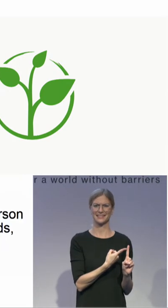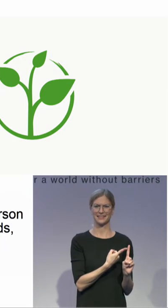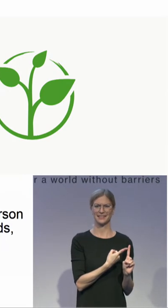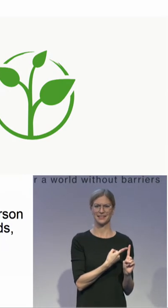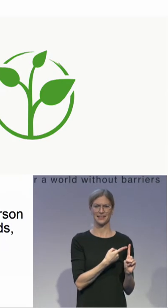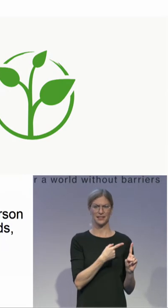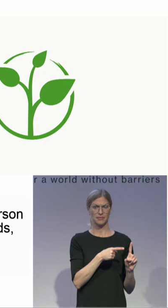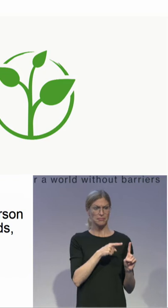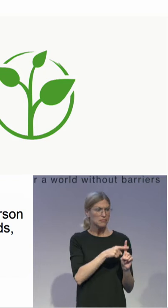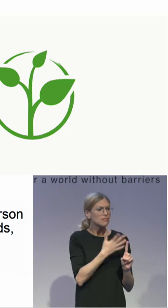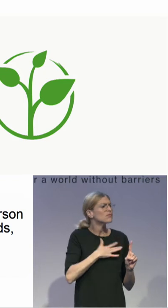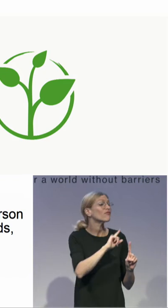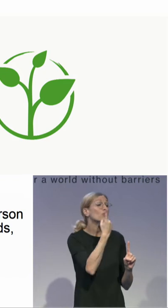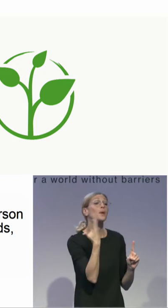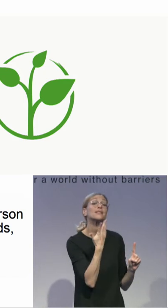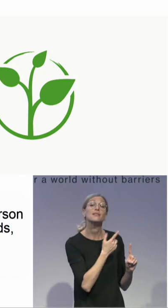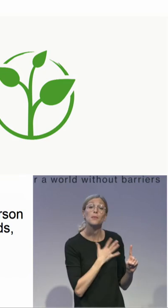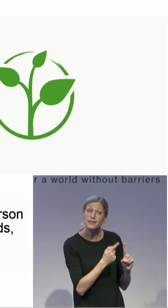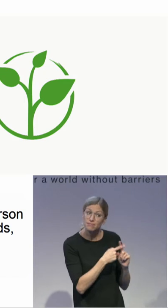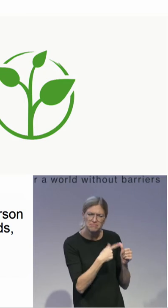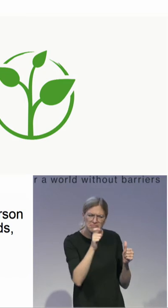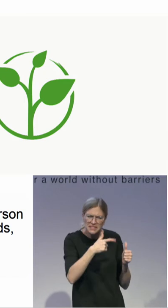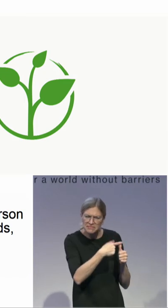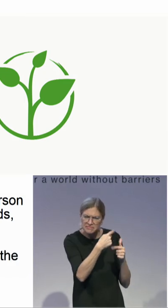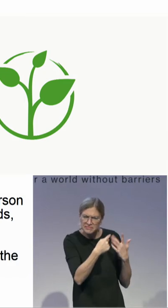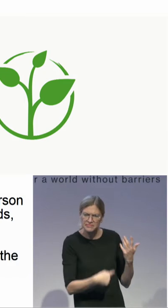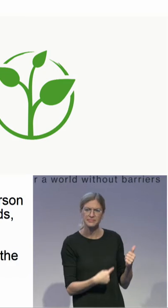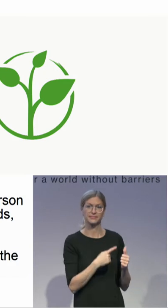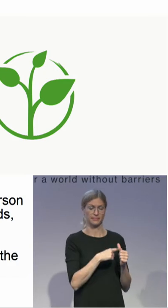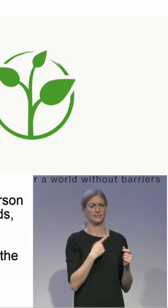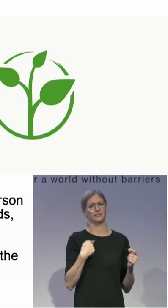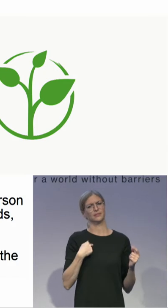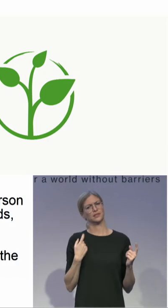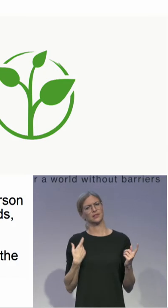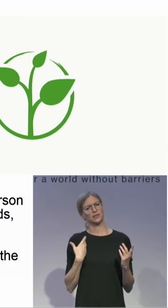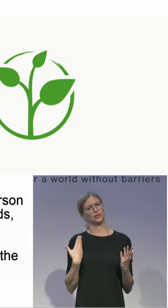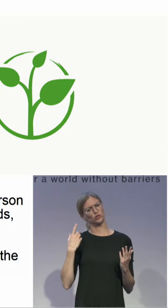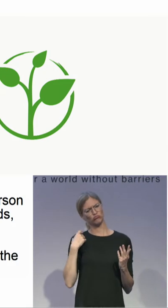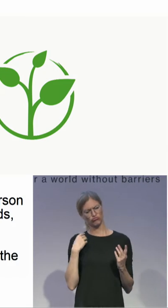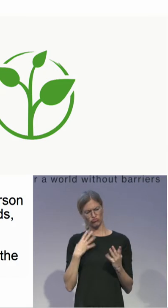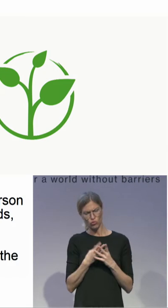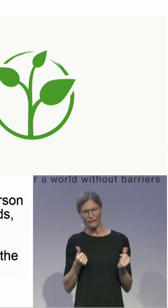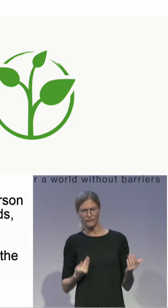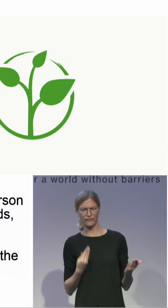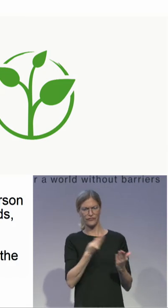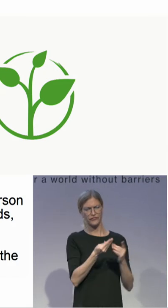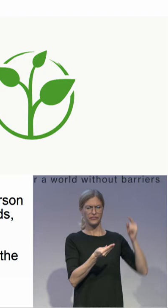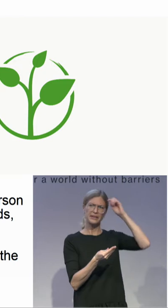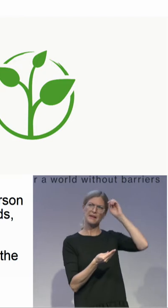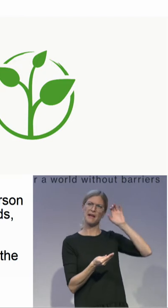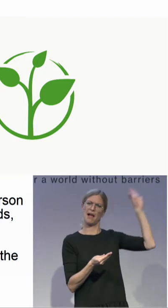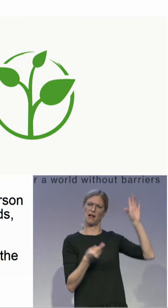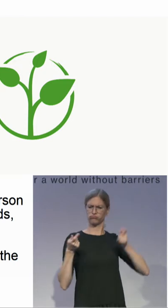coordinator as a solution. And together with the care coordinator, we see a similar solution that we heard